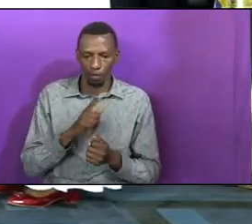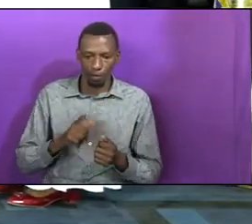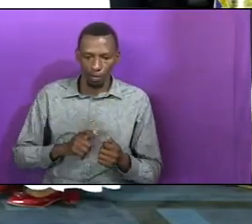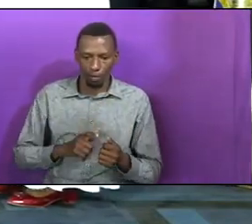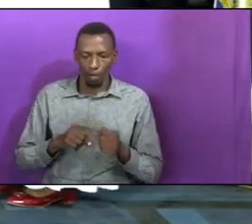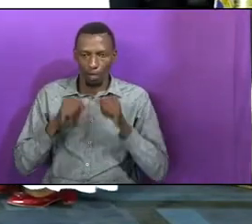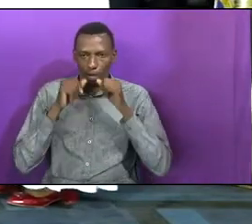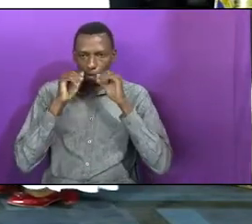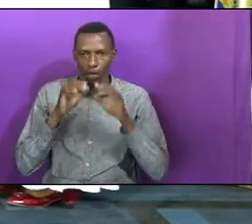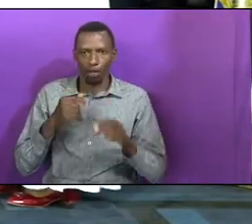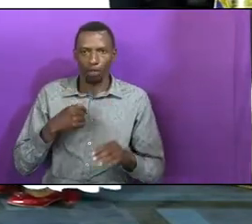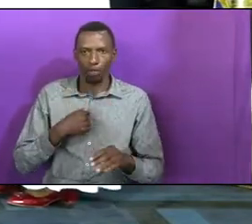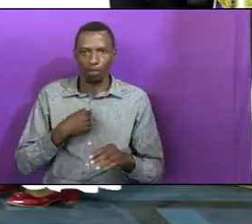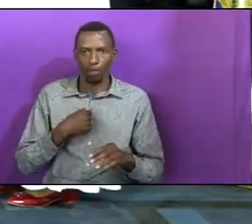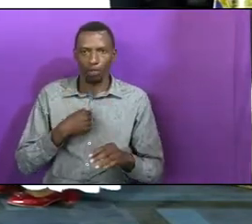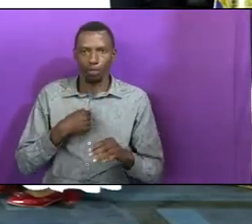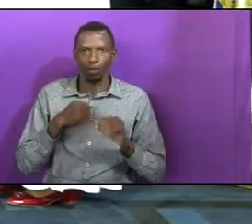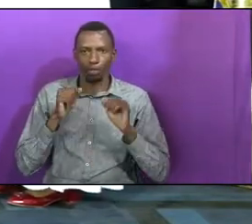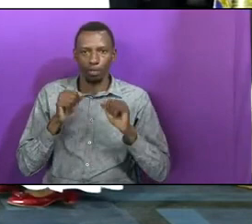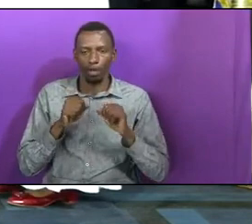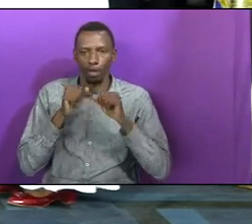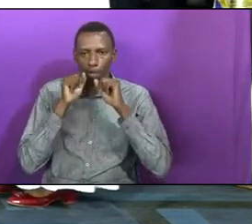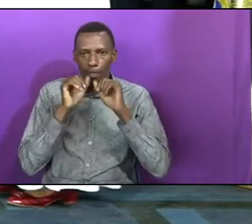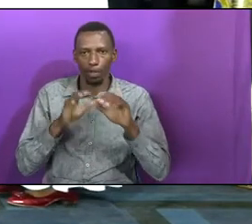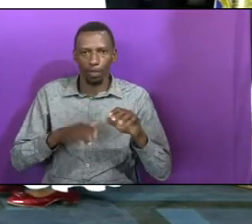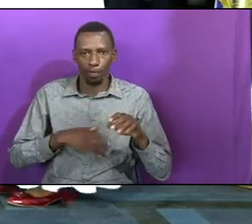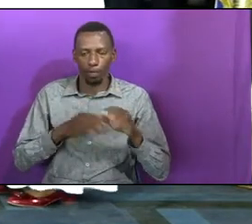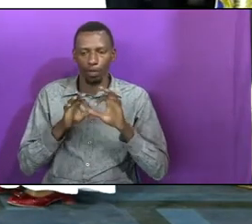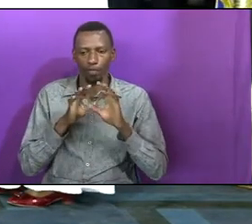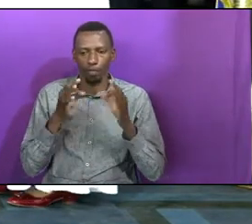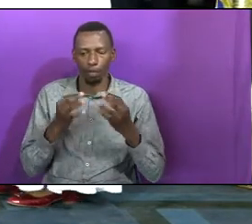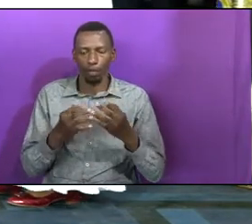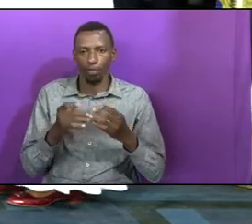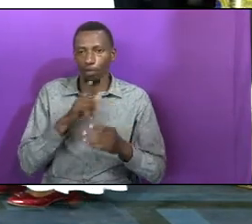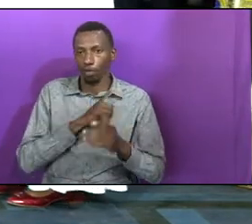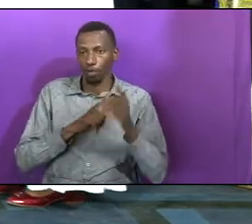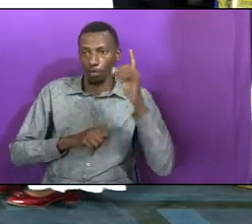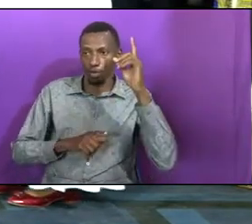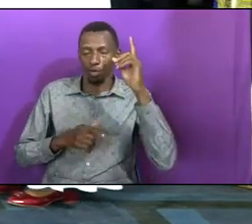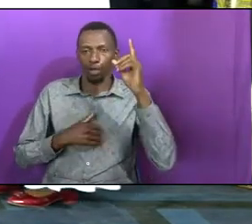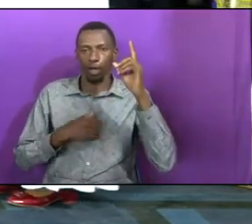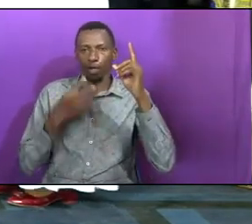me that I may bless my family. The Lord has seen those hands.